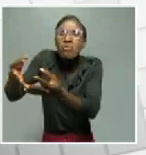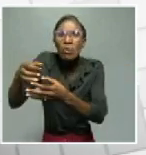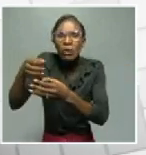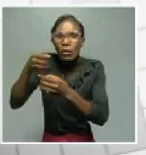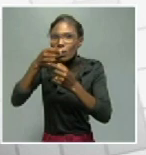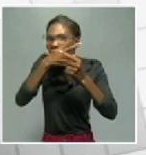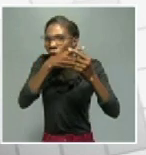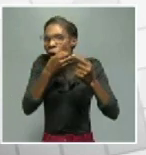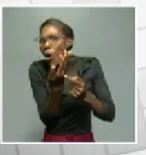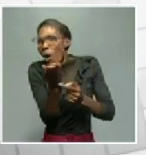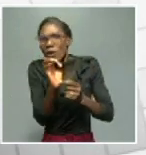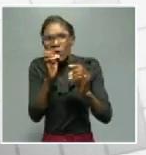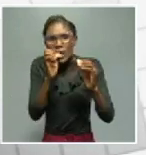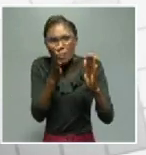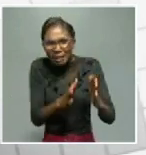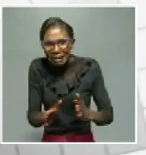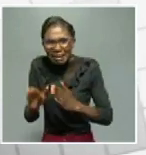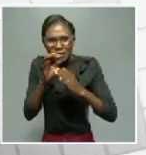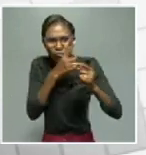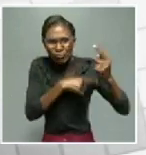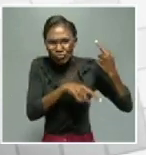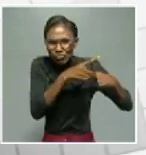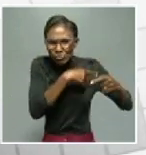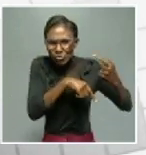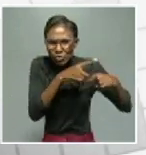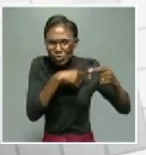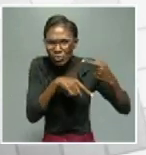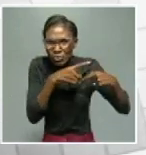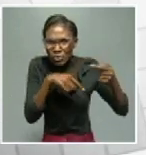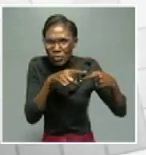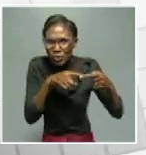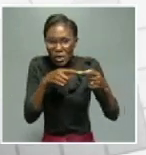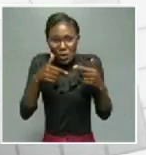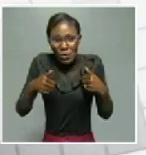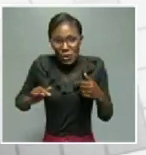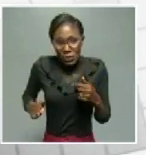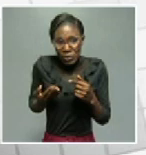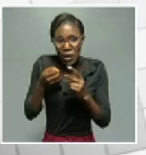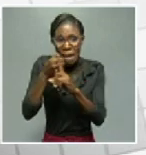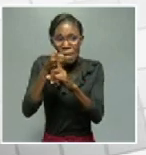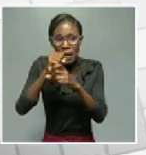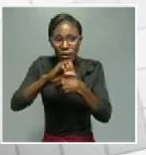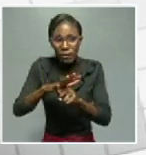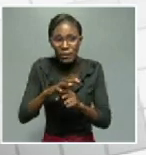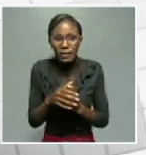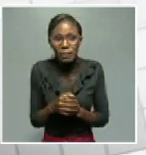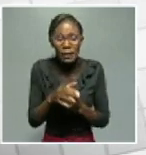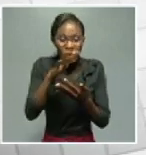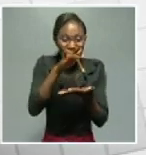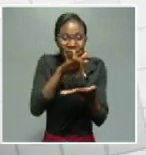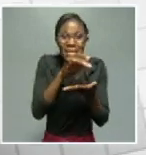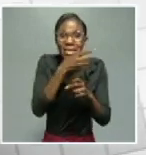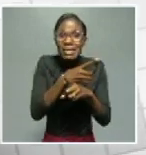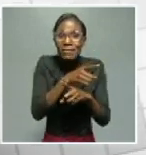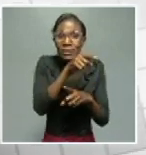for us to be able to respond strongly. And as you might be aware, central government cabinet already